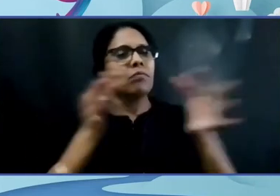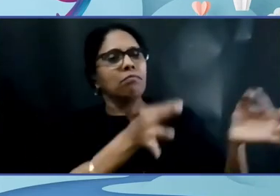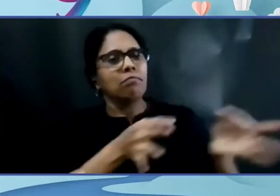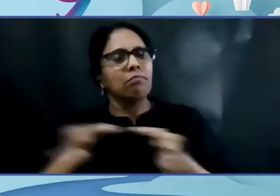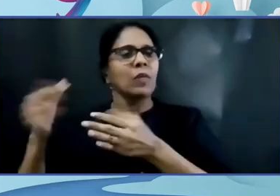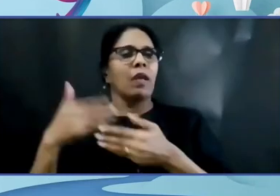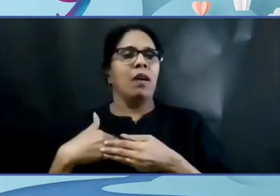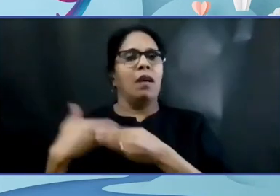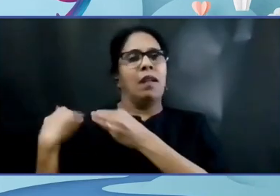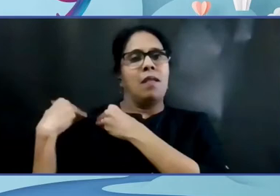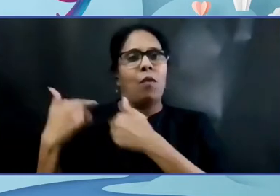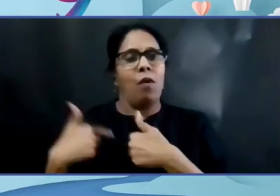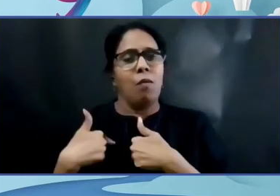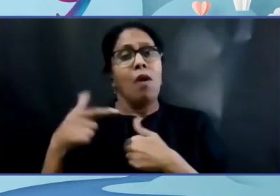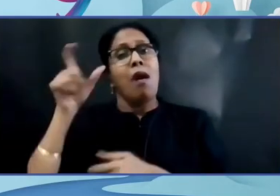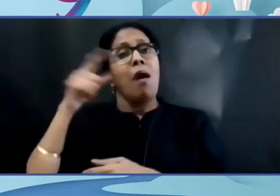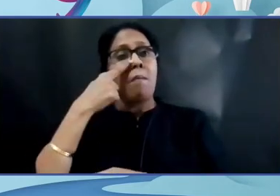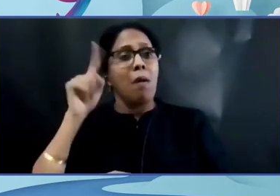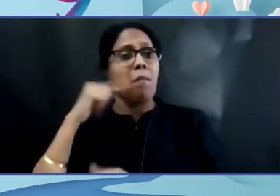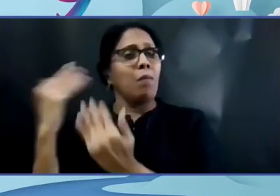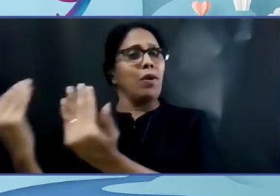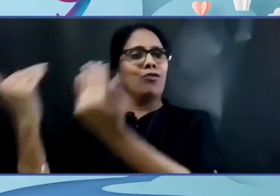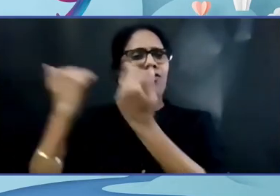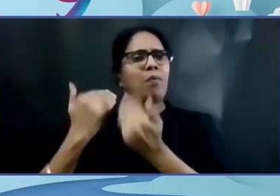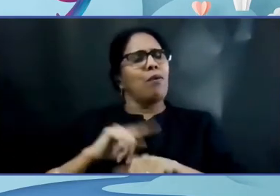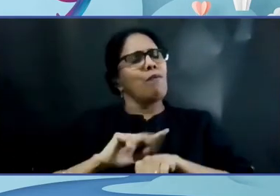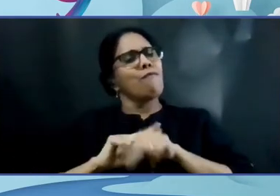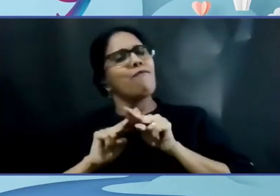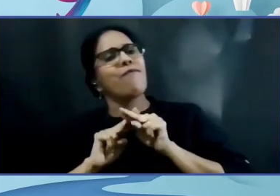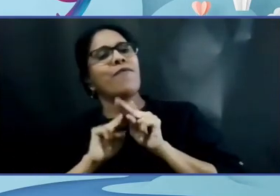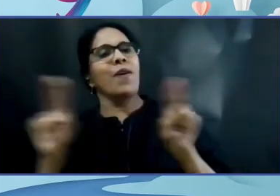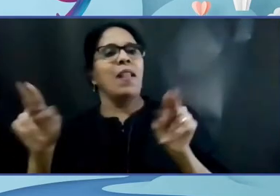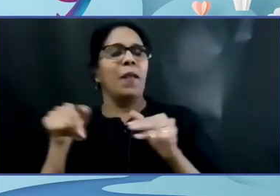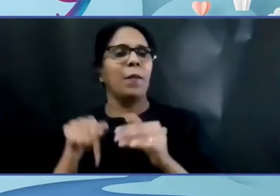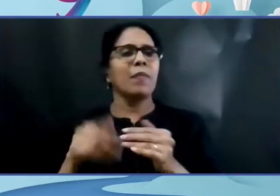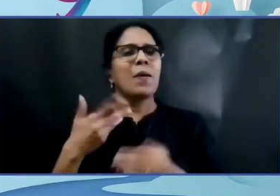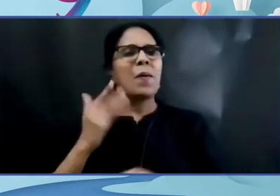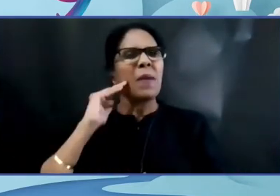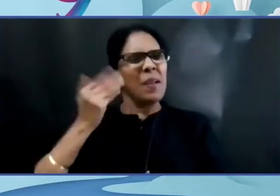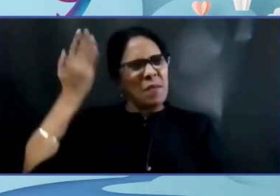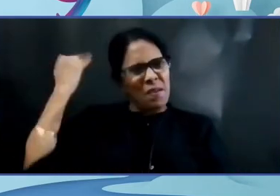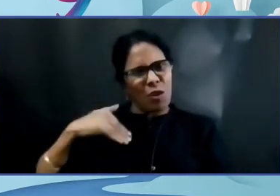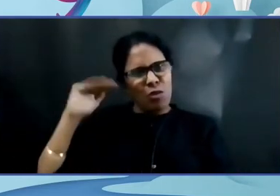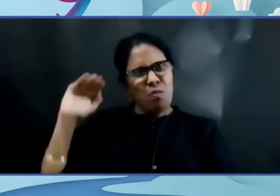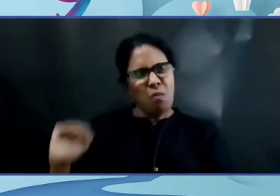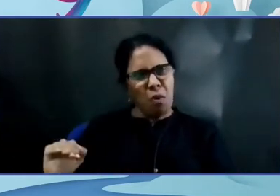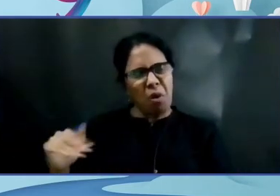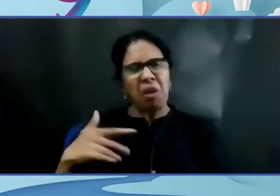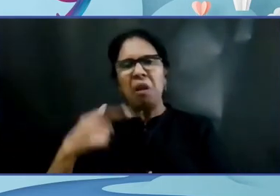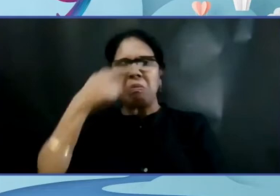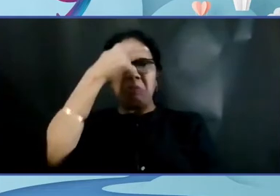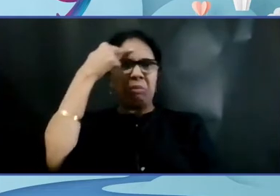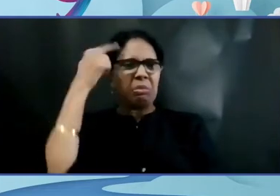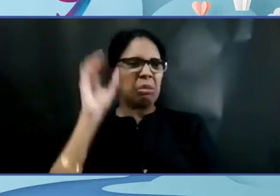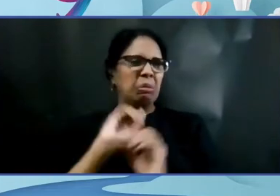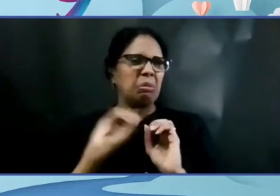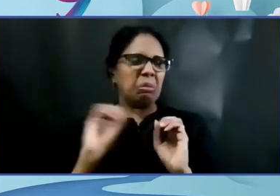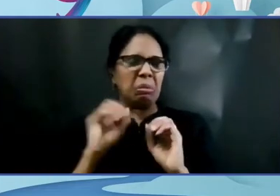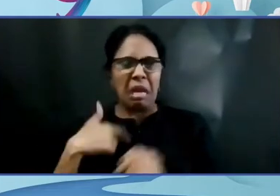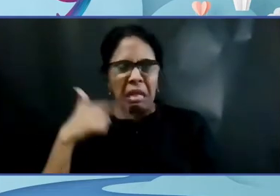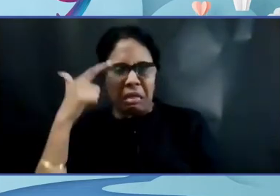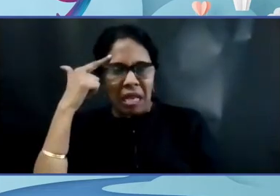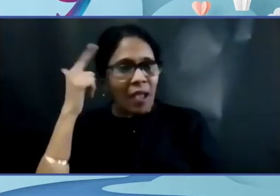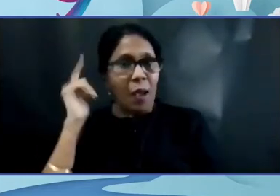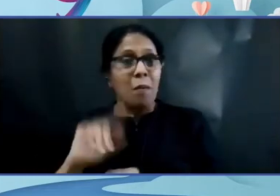They support me at all times. When I was small, I used to keep thinking that I'm not lucky and stuff, but later